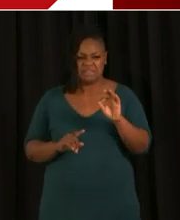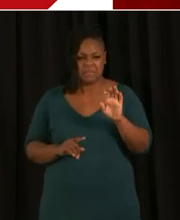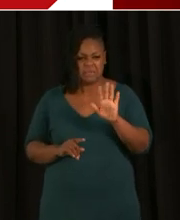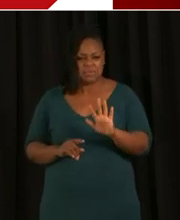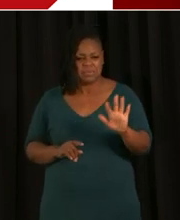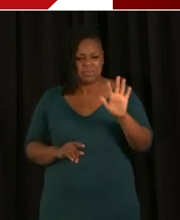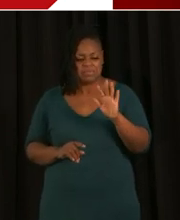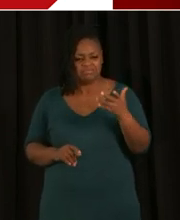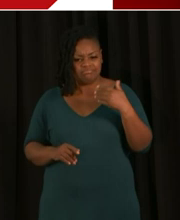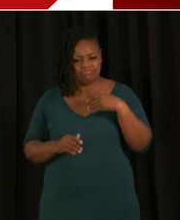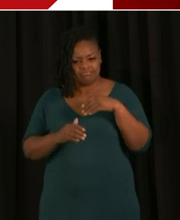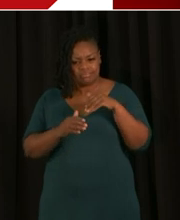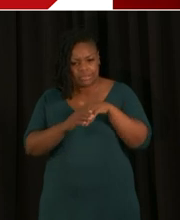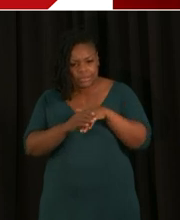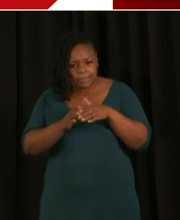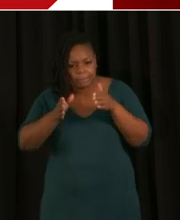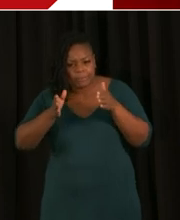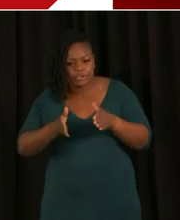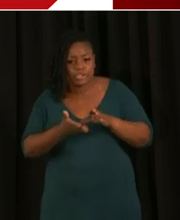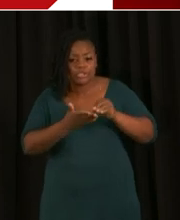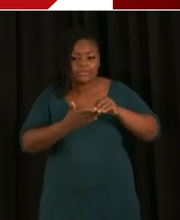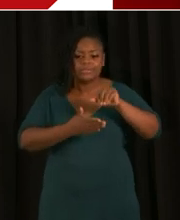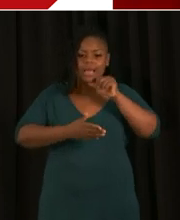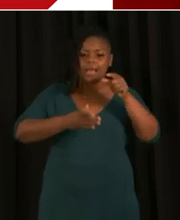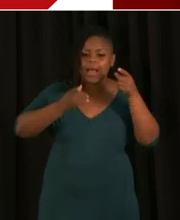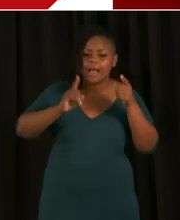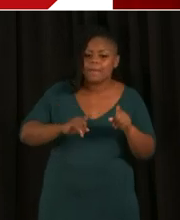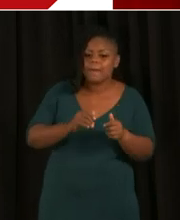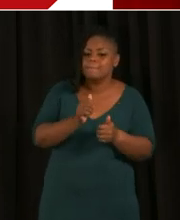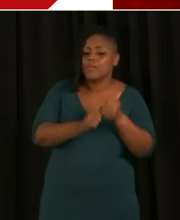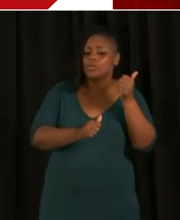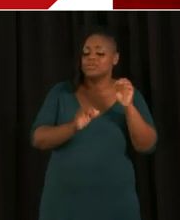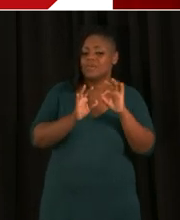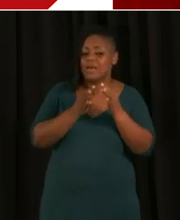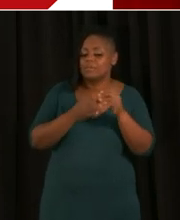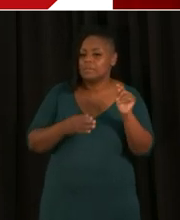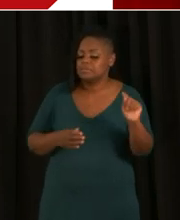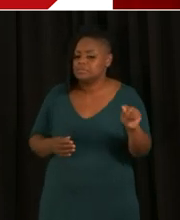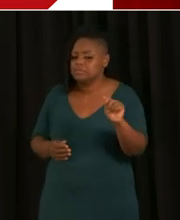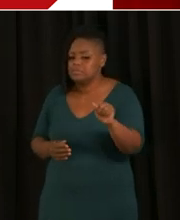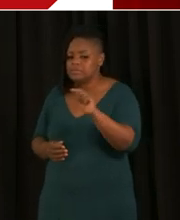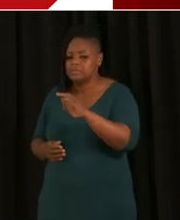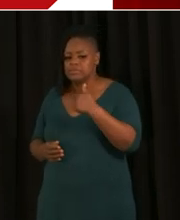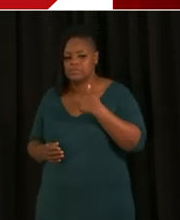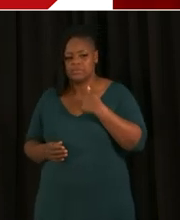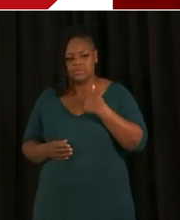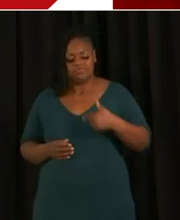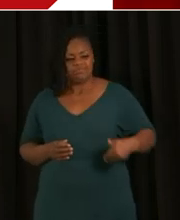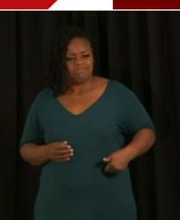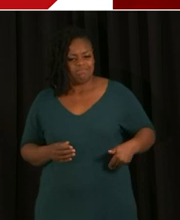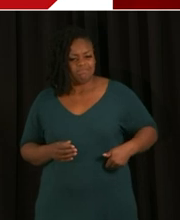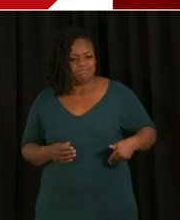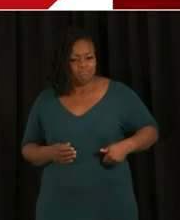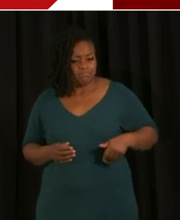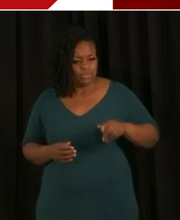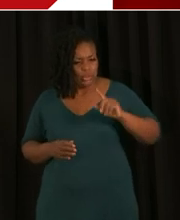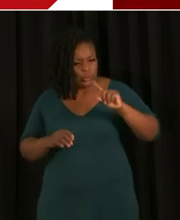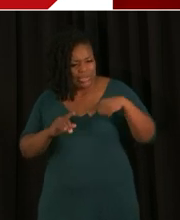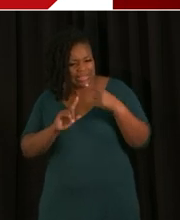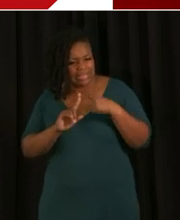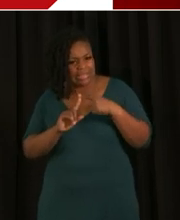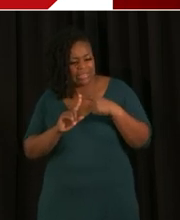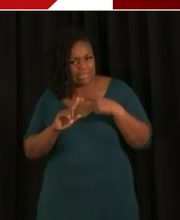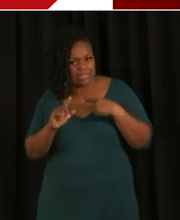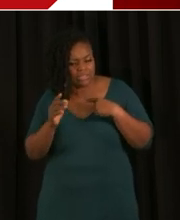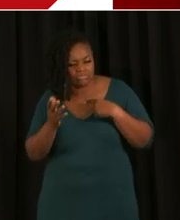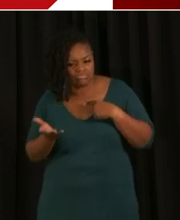to be happening for most families, I'd like to get a sense of if Wednesdays could become another